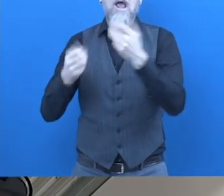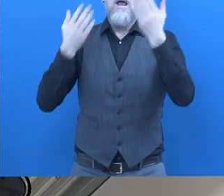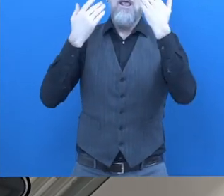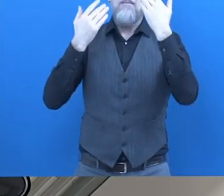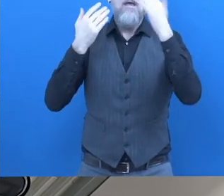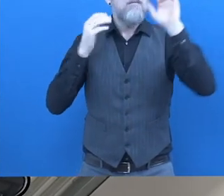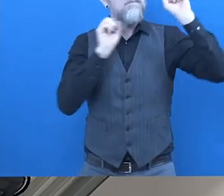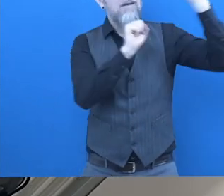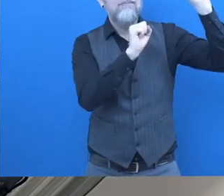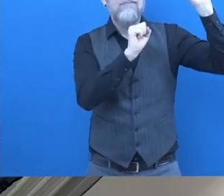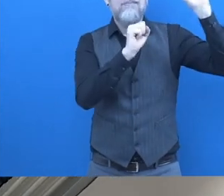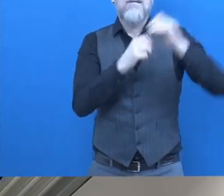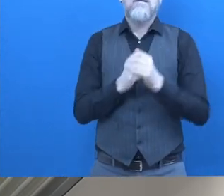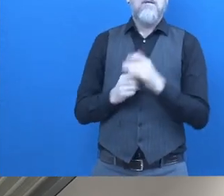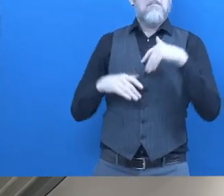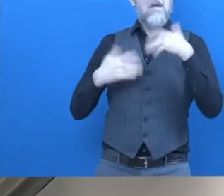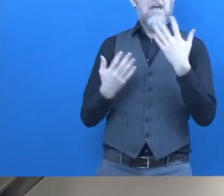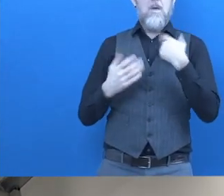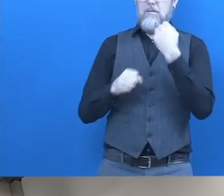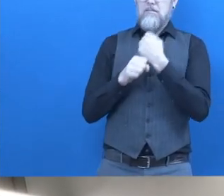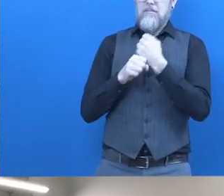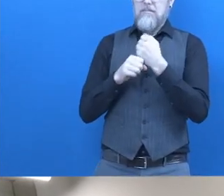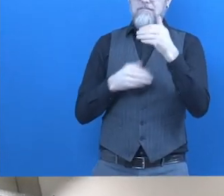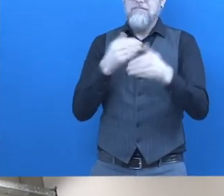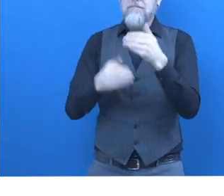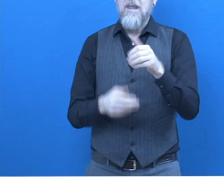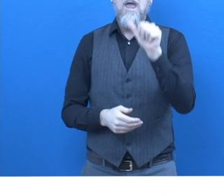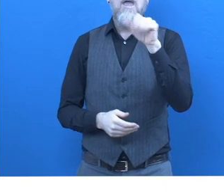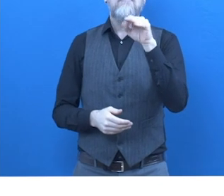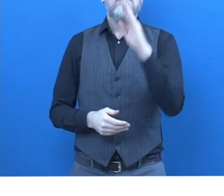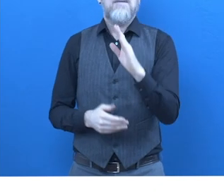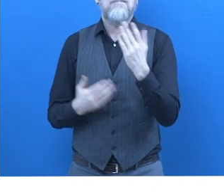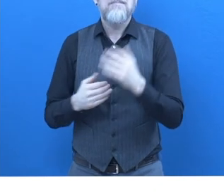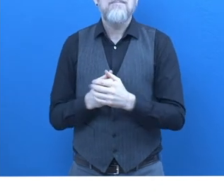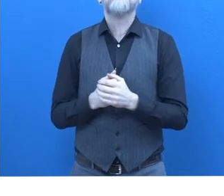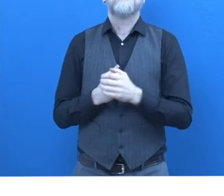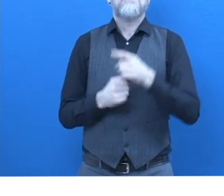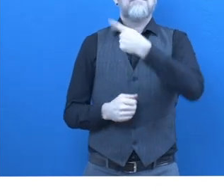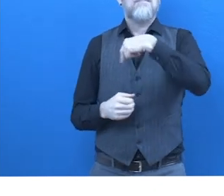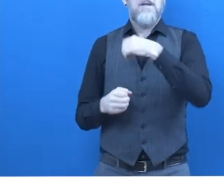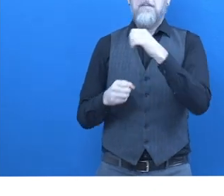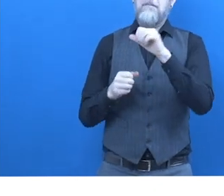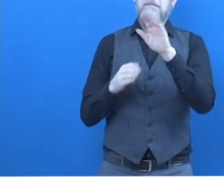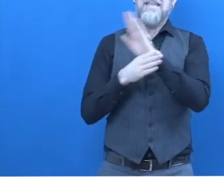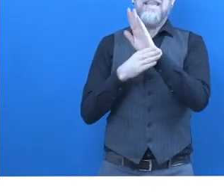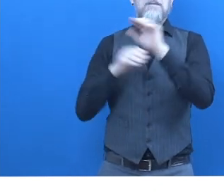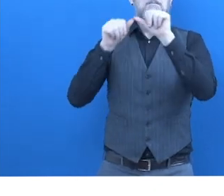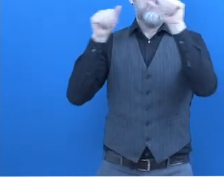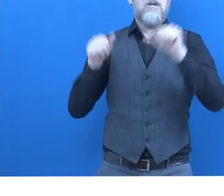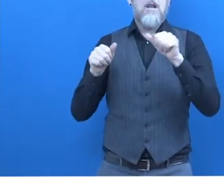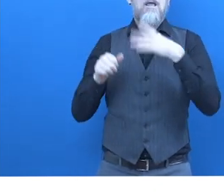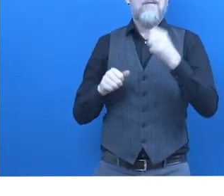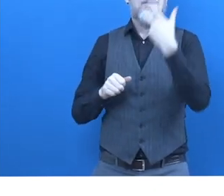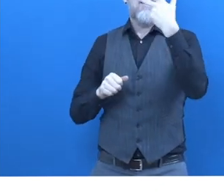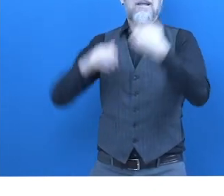interaction between profitability, social commitment and climate protection. How does AFB work? Our business model is